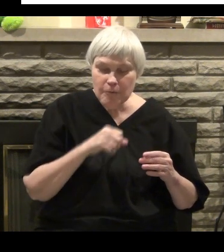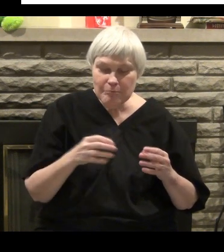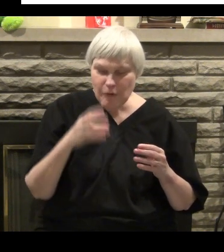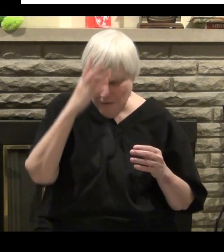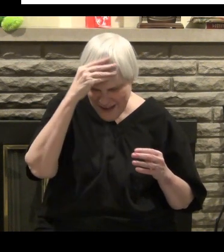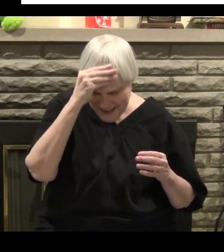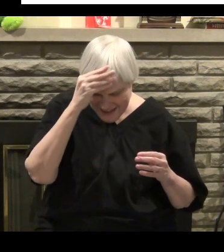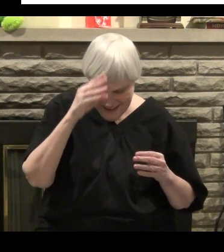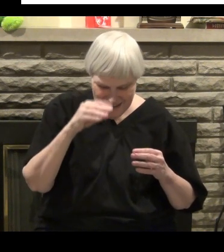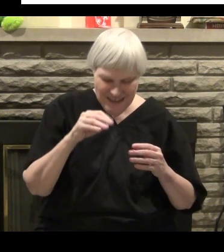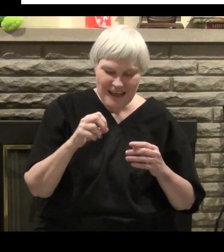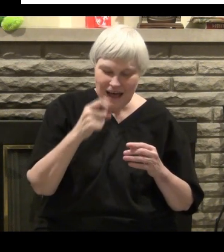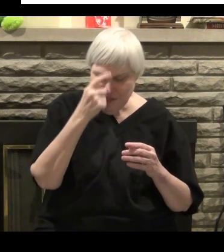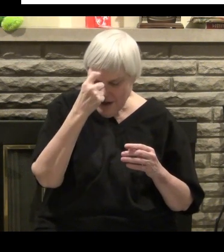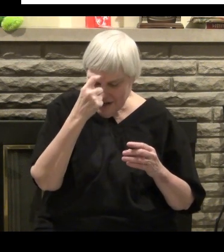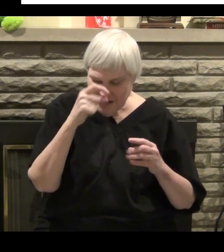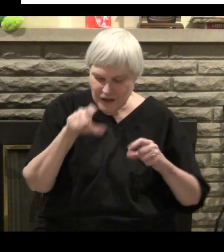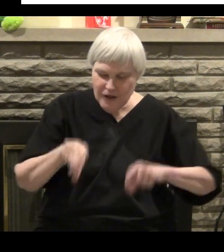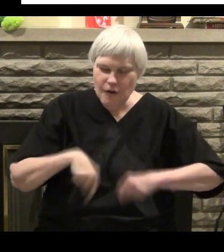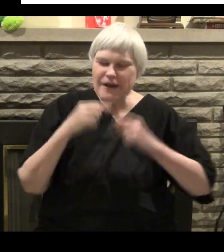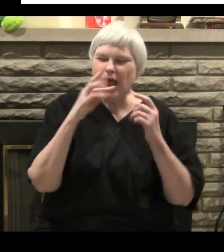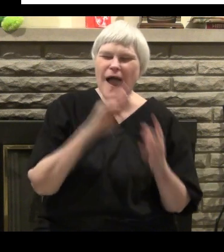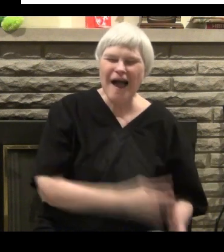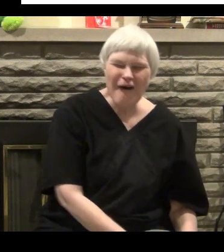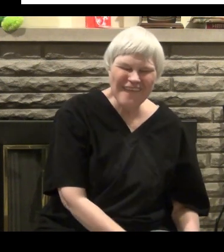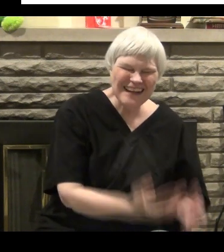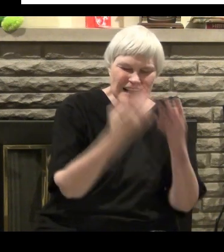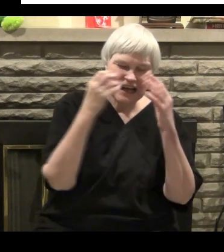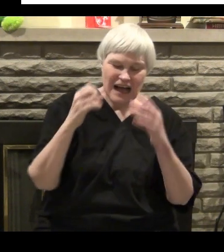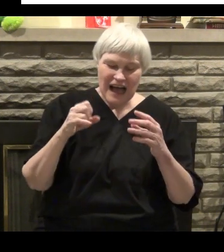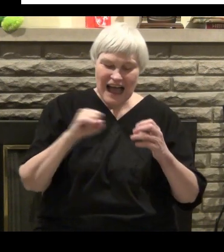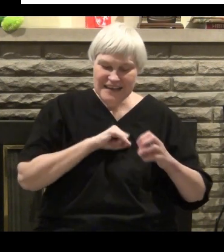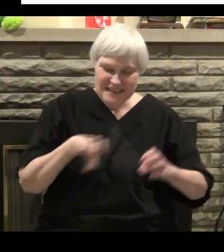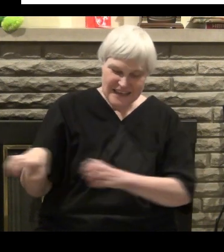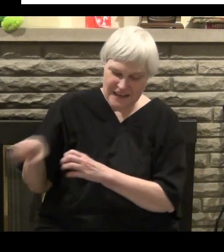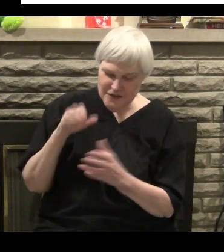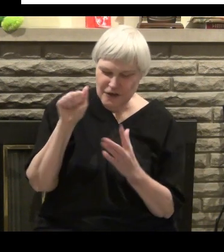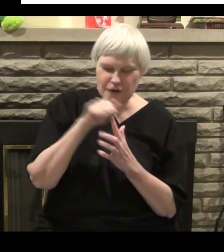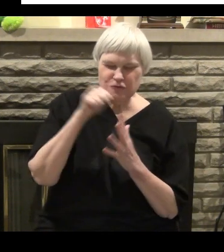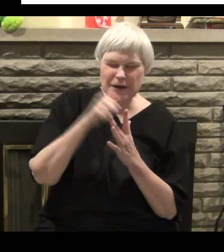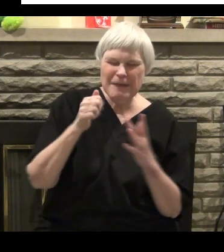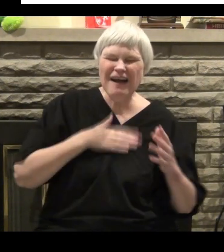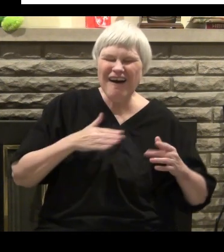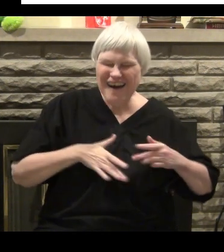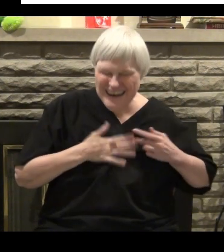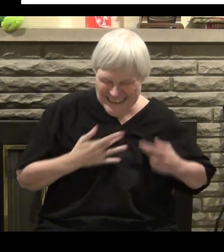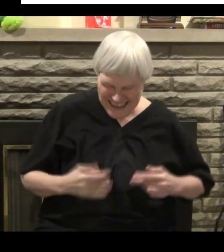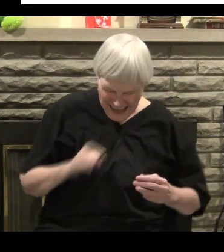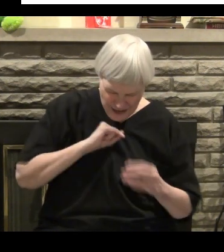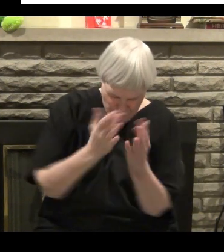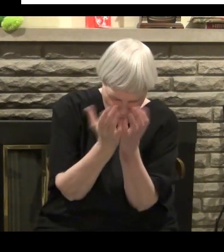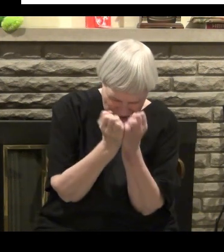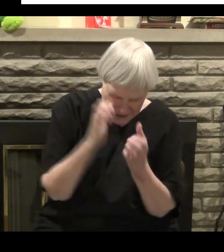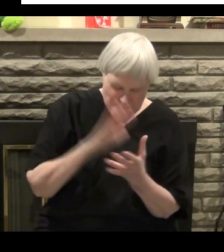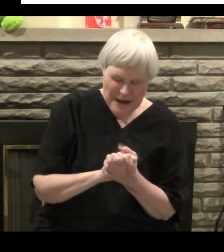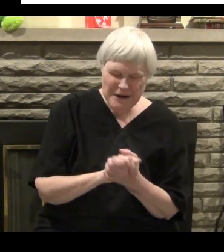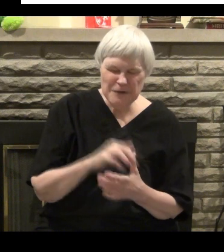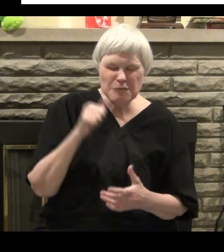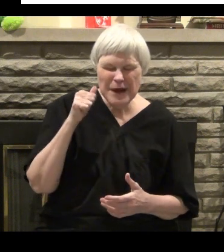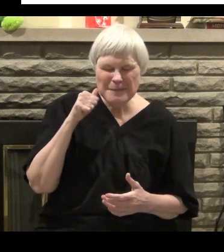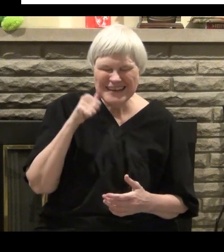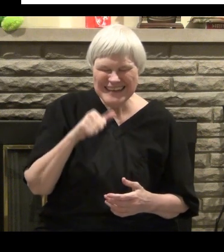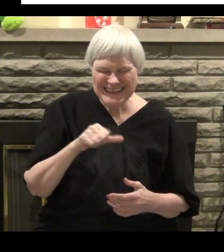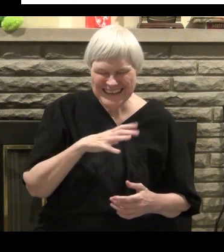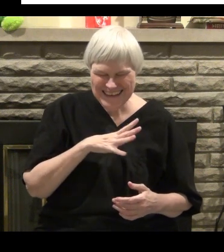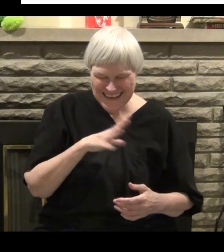But, as as I was concerned, I was doomed. I was going to hell when I died. Right? Because I committed adultery in my heart